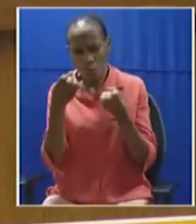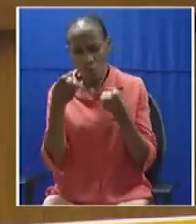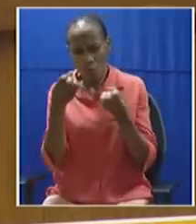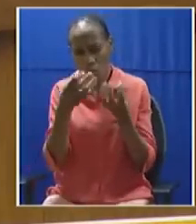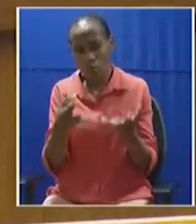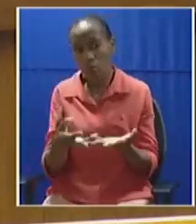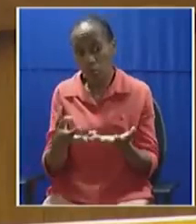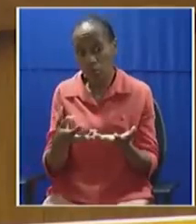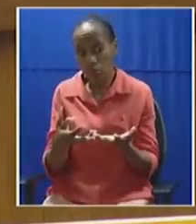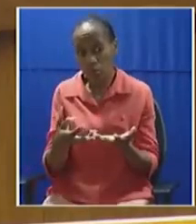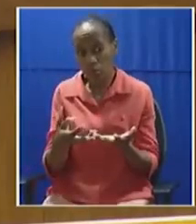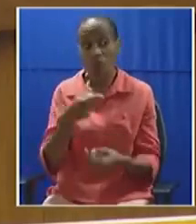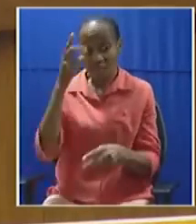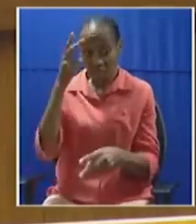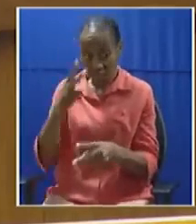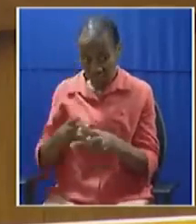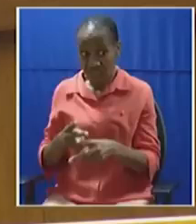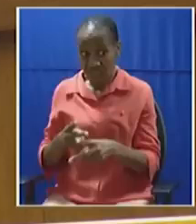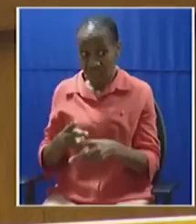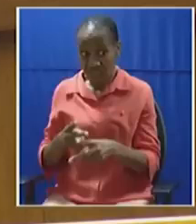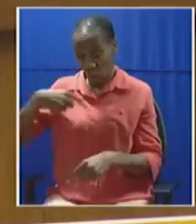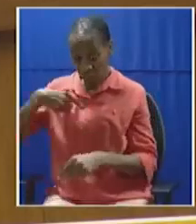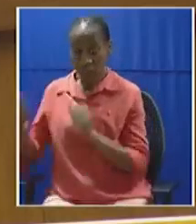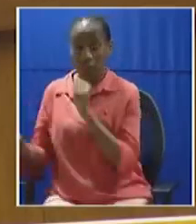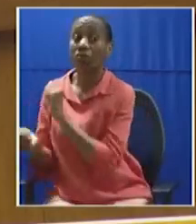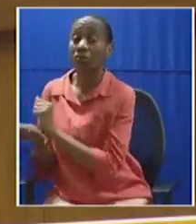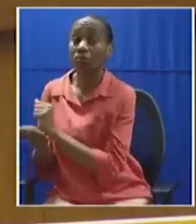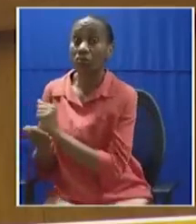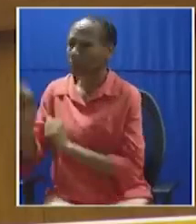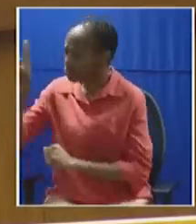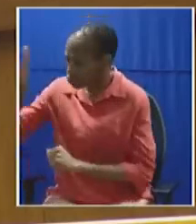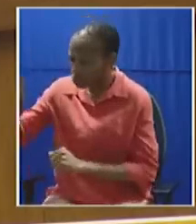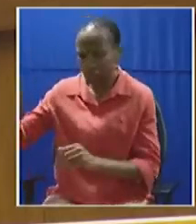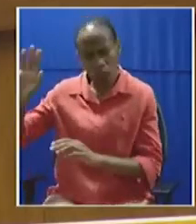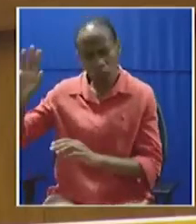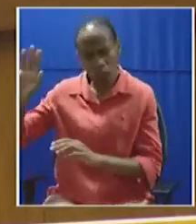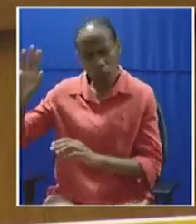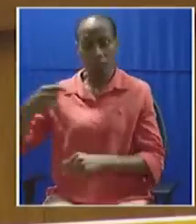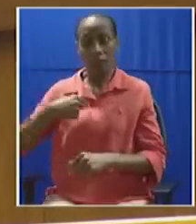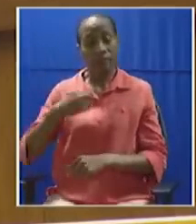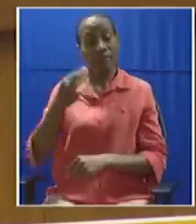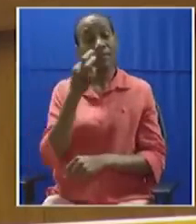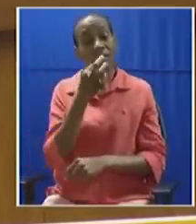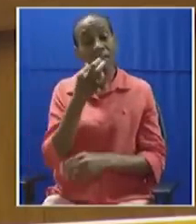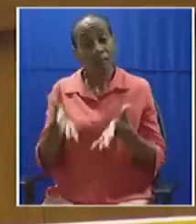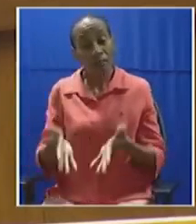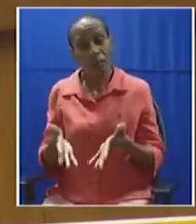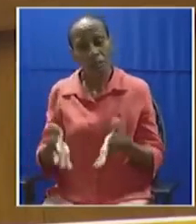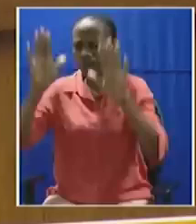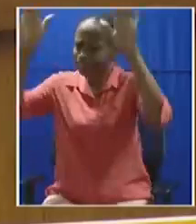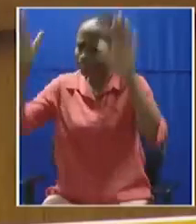to the special branch. And I say, no, no, I say this to you. I say this to you